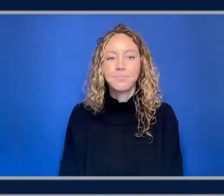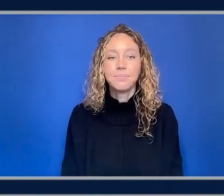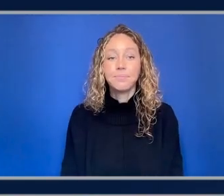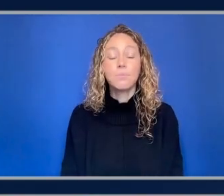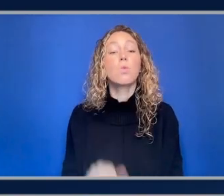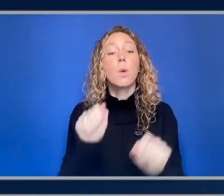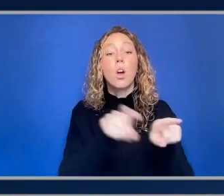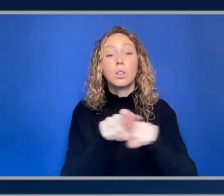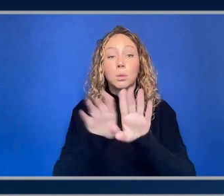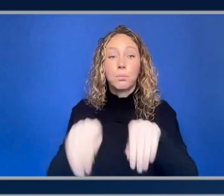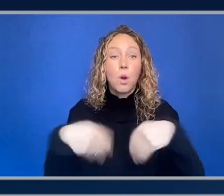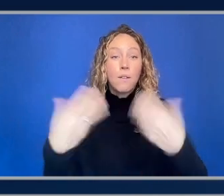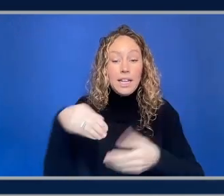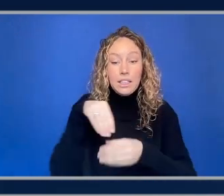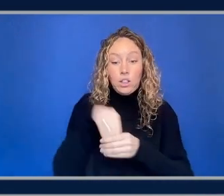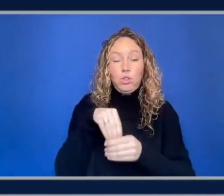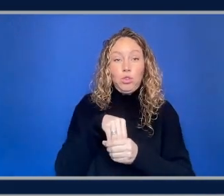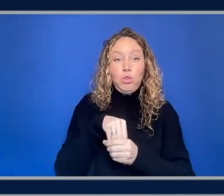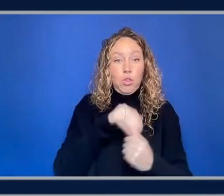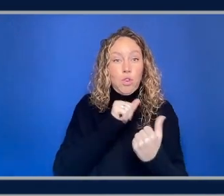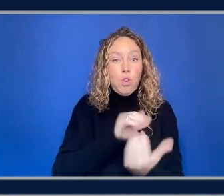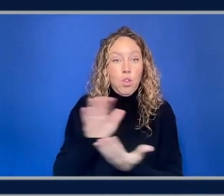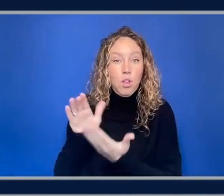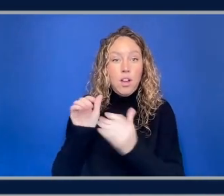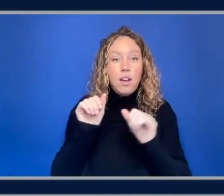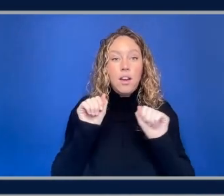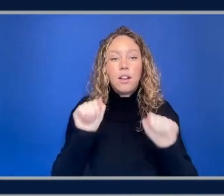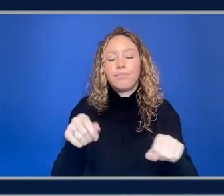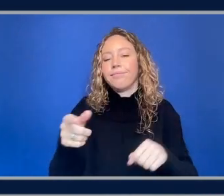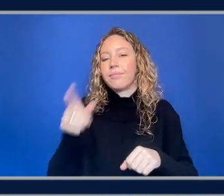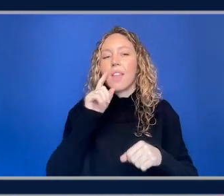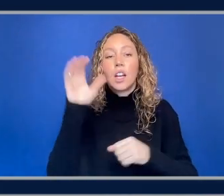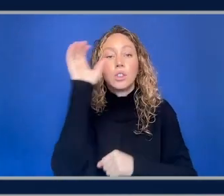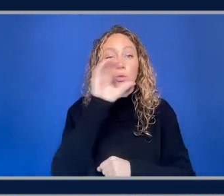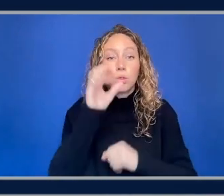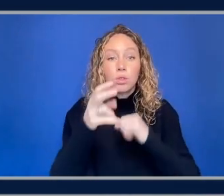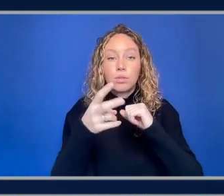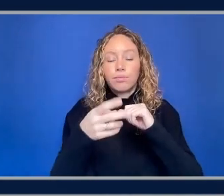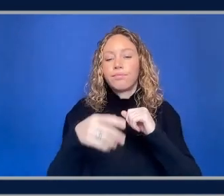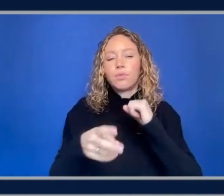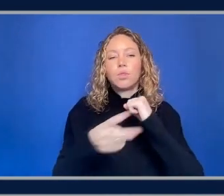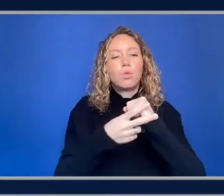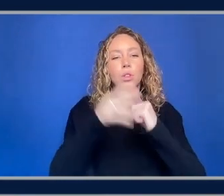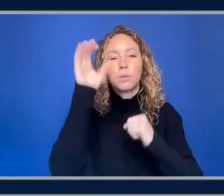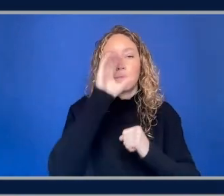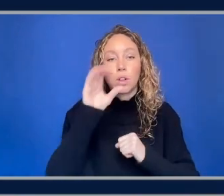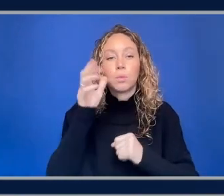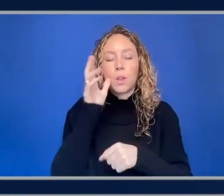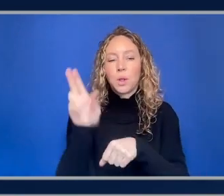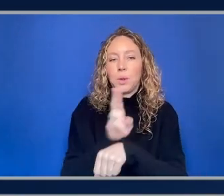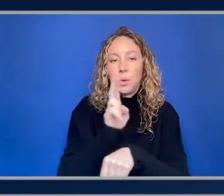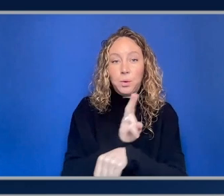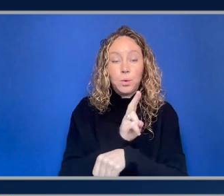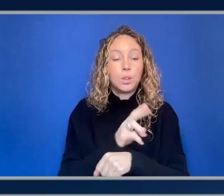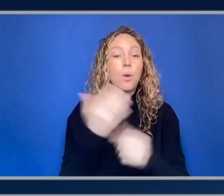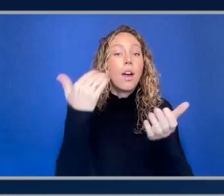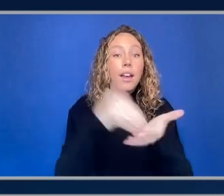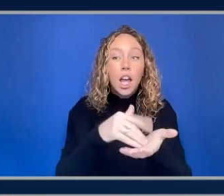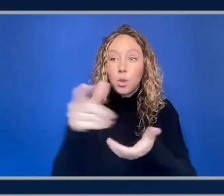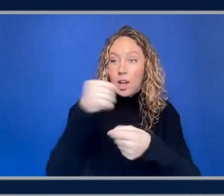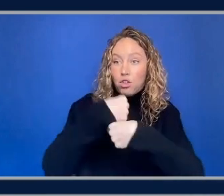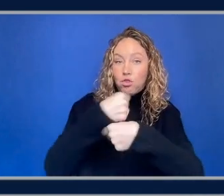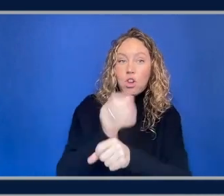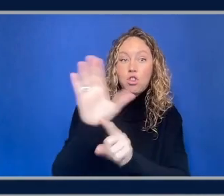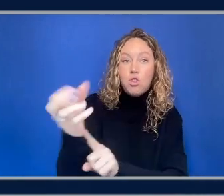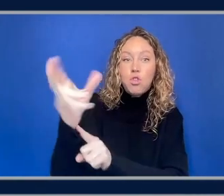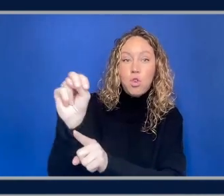the internal mechanisms that the storage browser component uses um so again you can create your own views